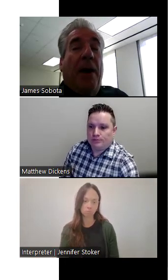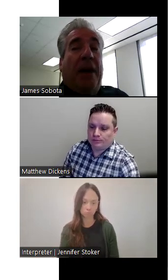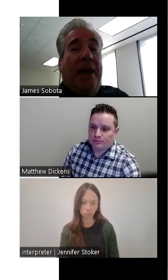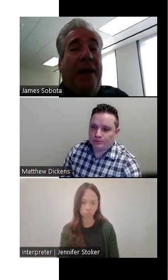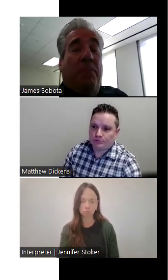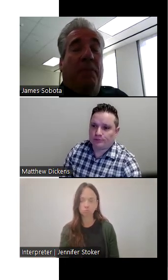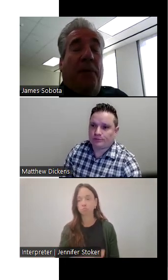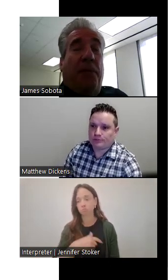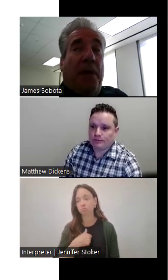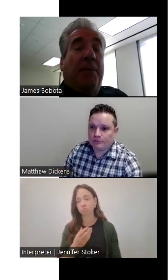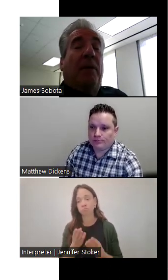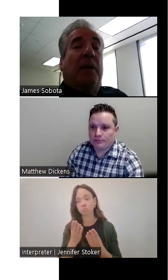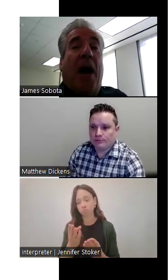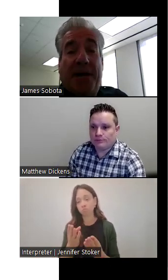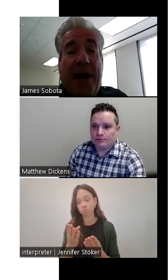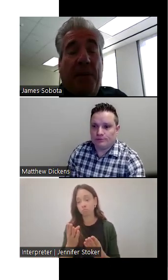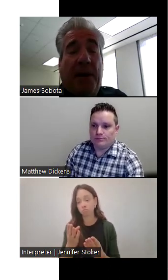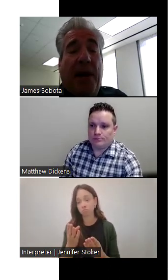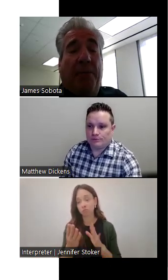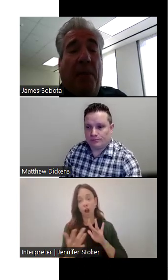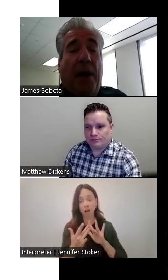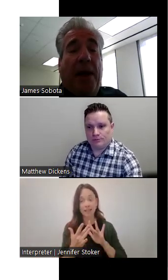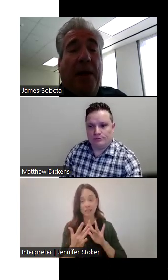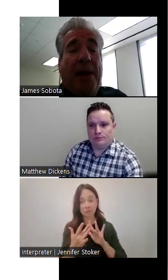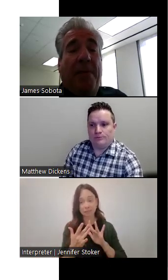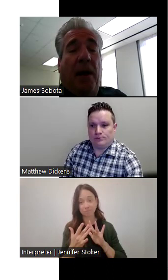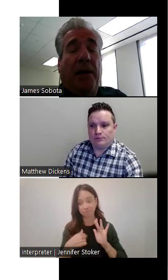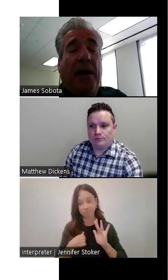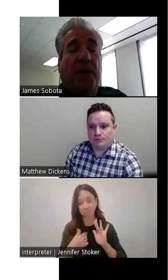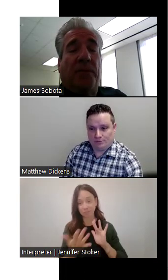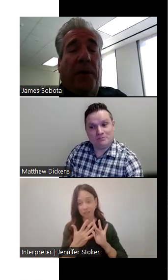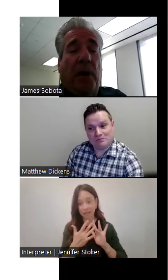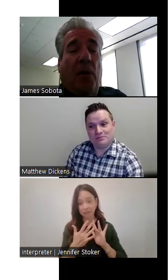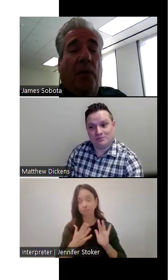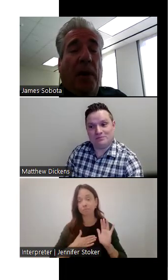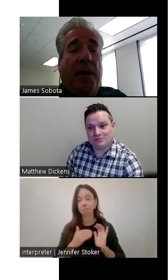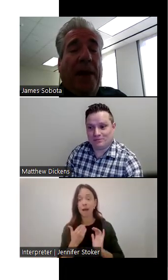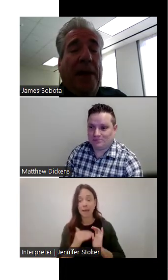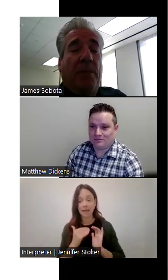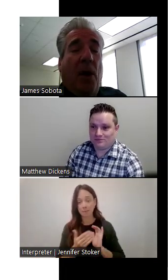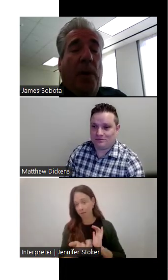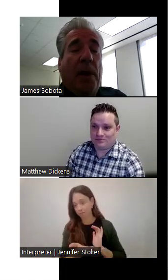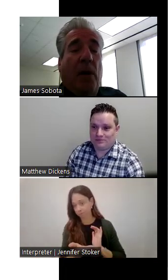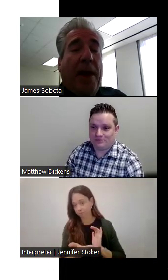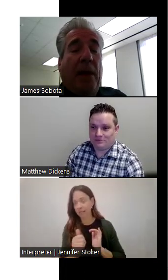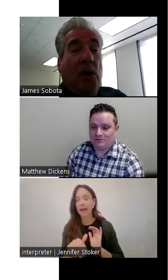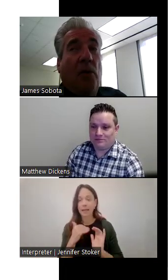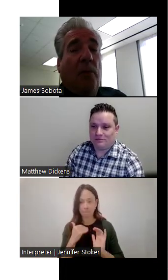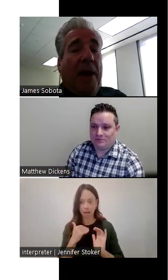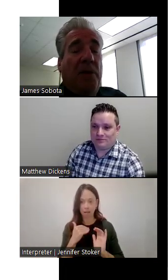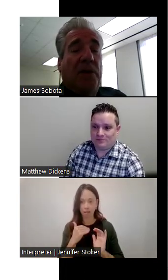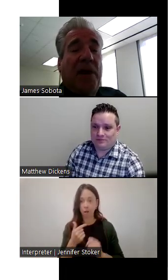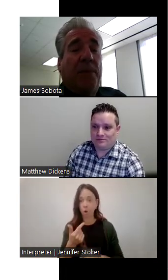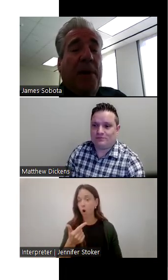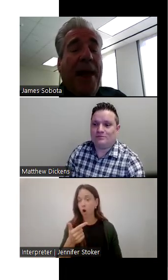I recommend them for, for them to contact me and my email is below. They can email me or they could